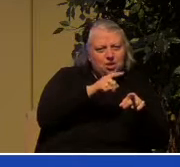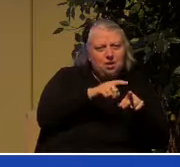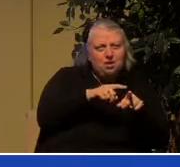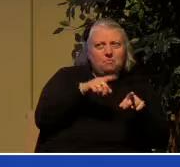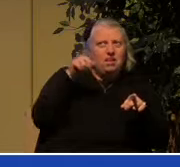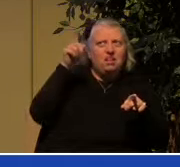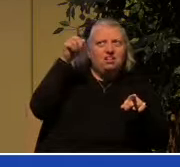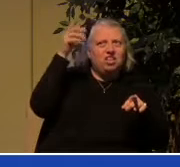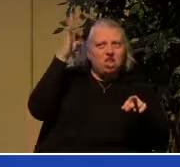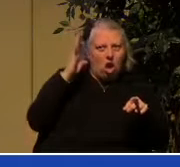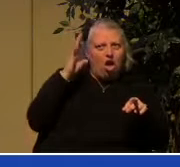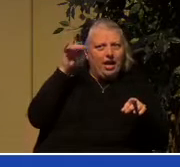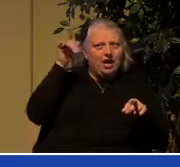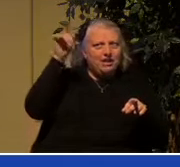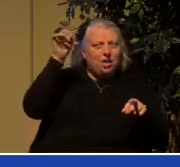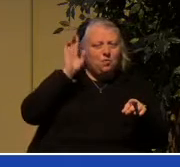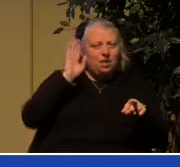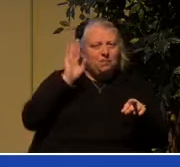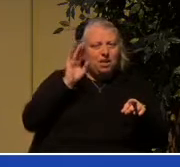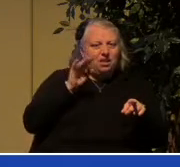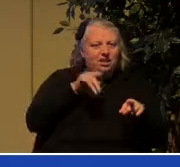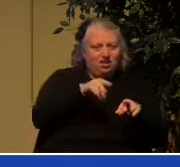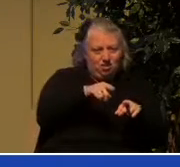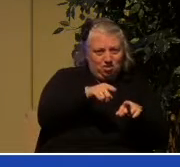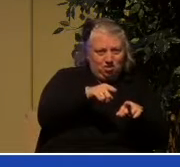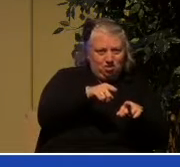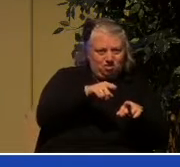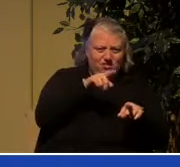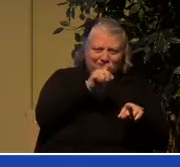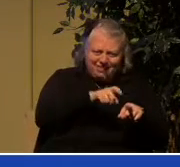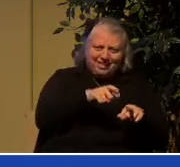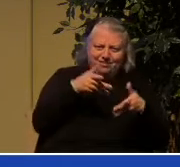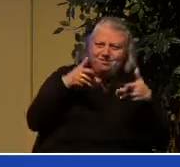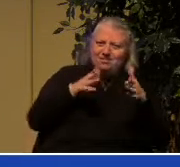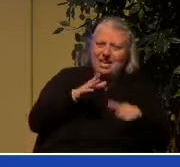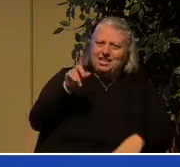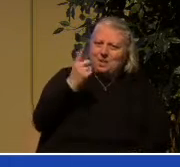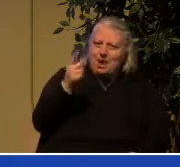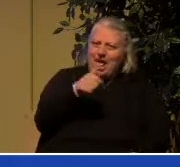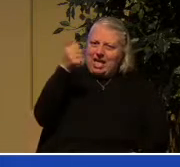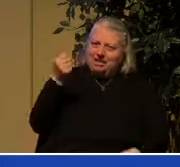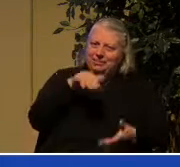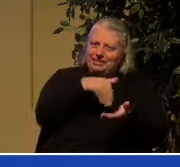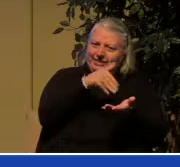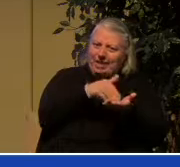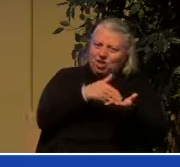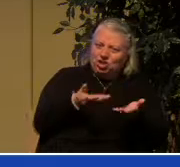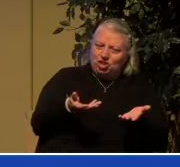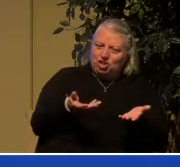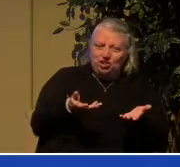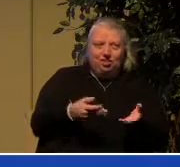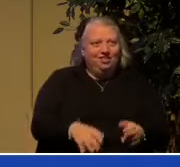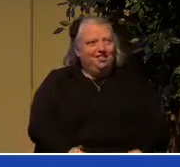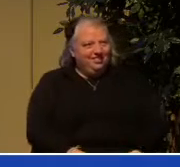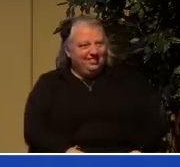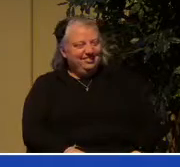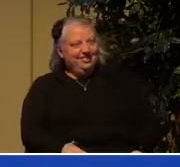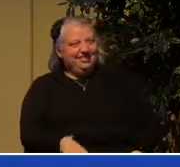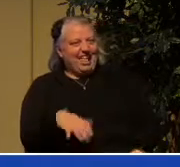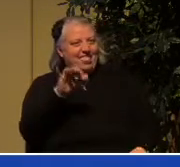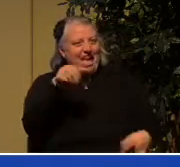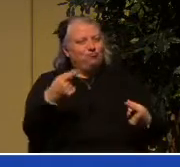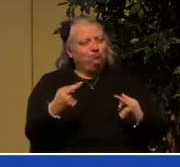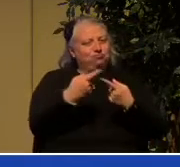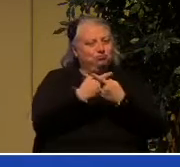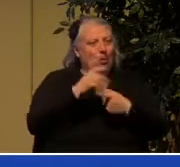and say well I'll let you be God see where that got us sanctified so